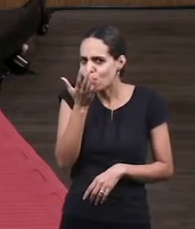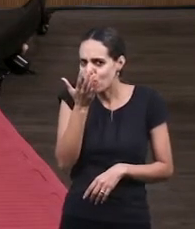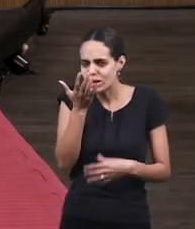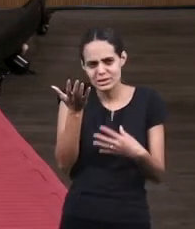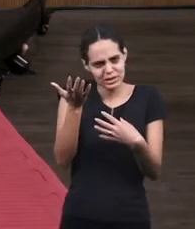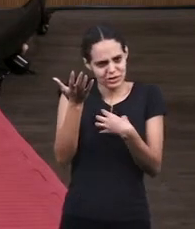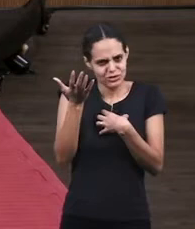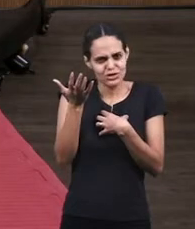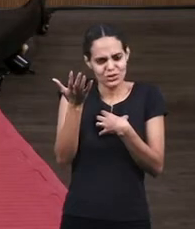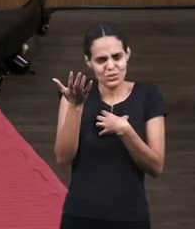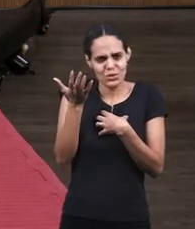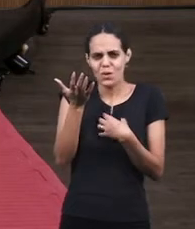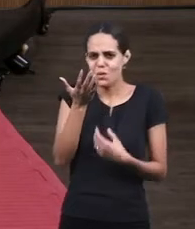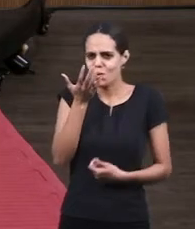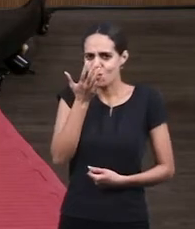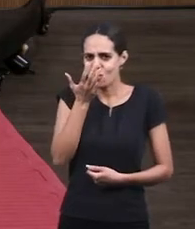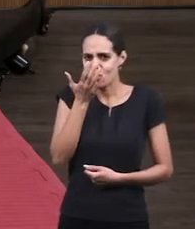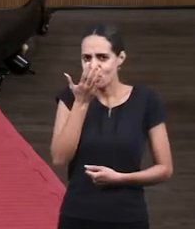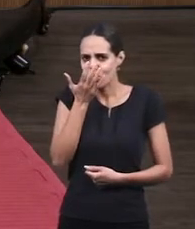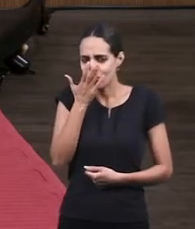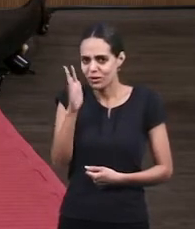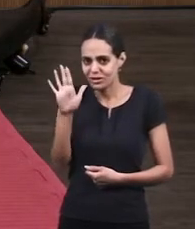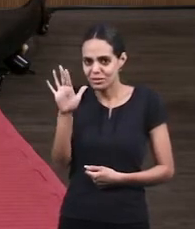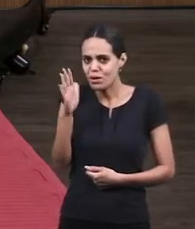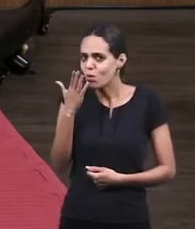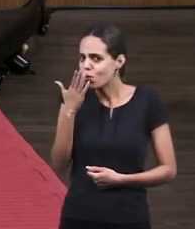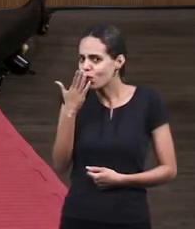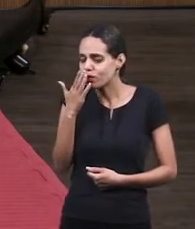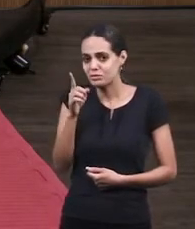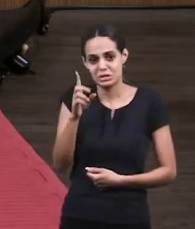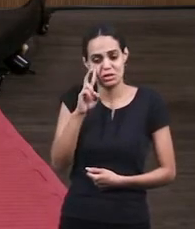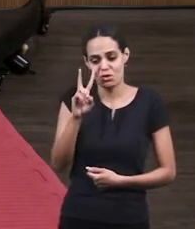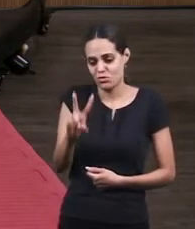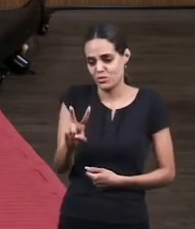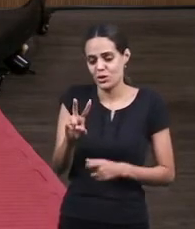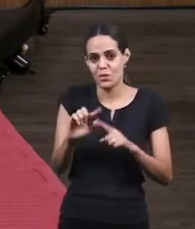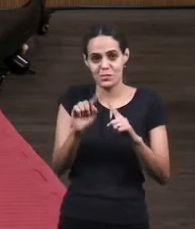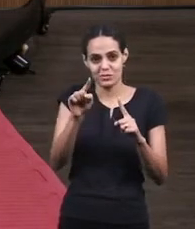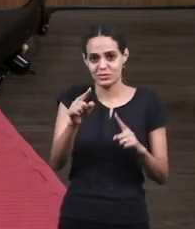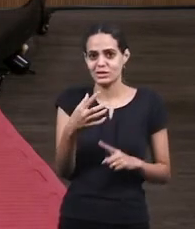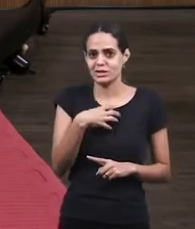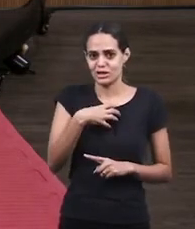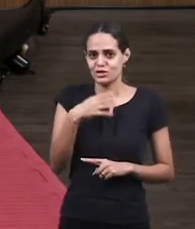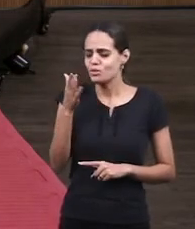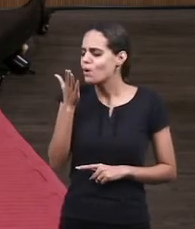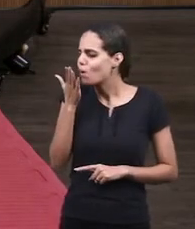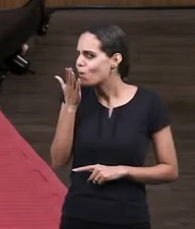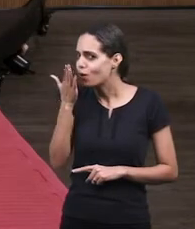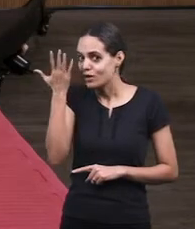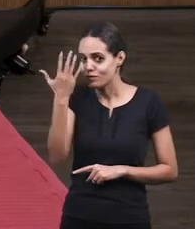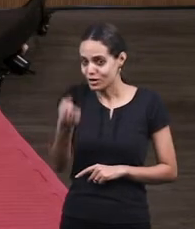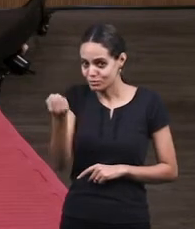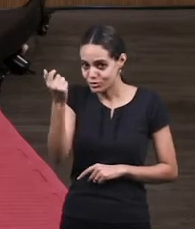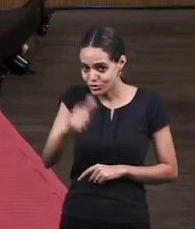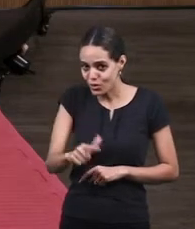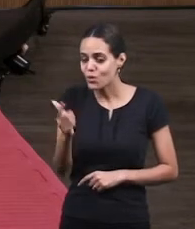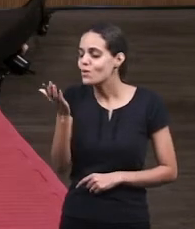exactly you did not see the wind but you felt it let's do it again